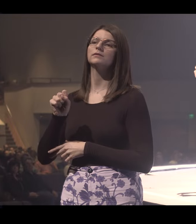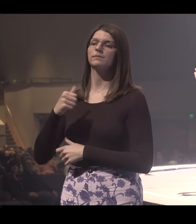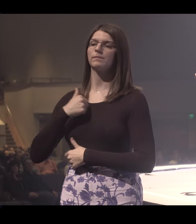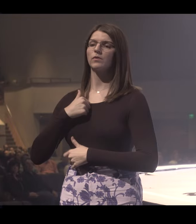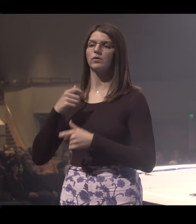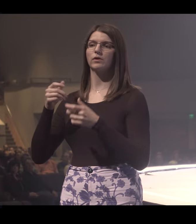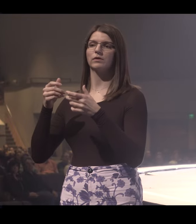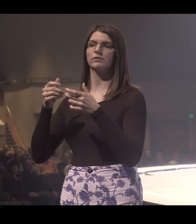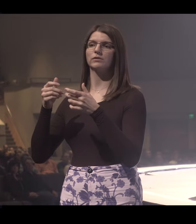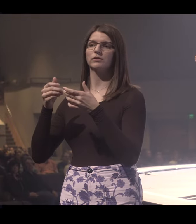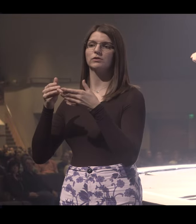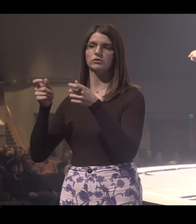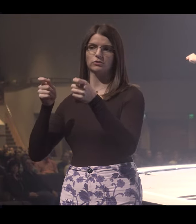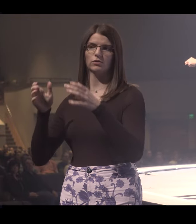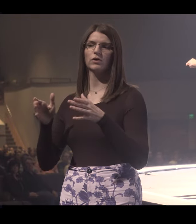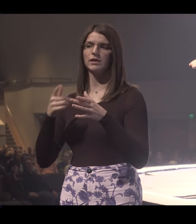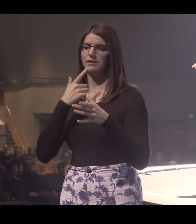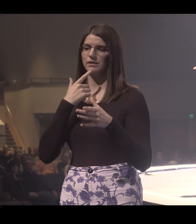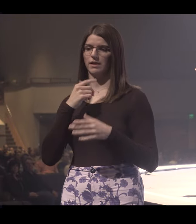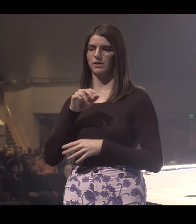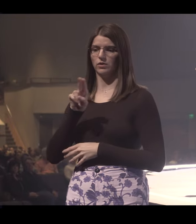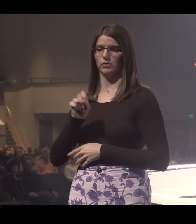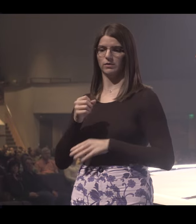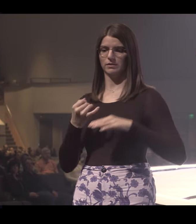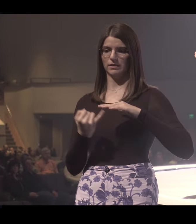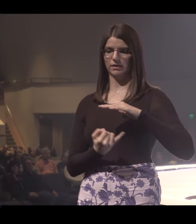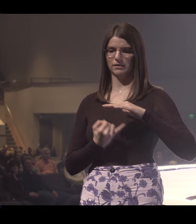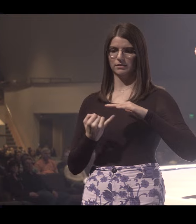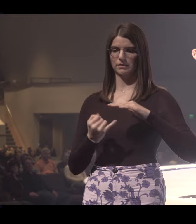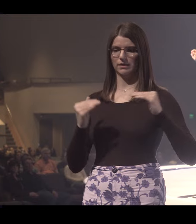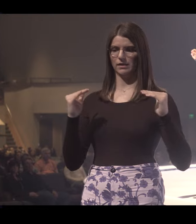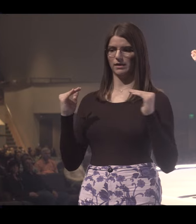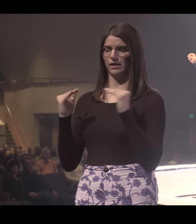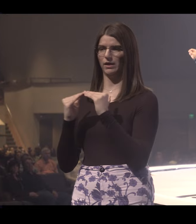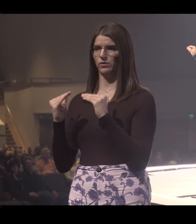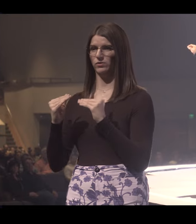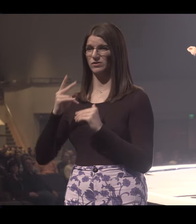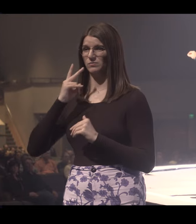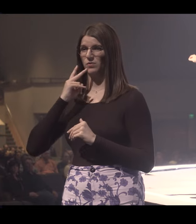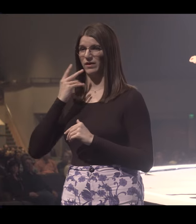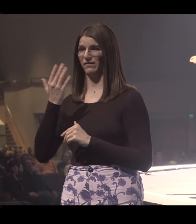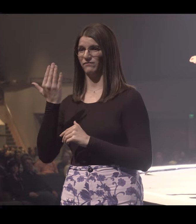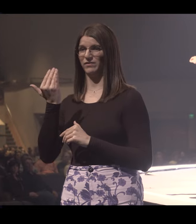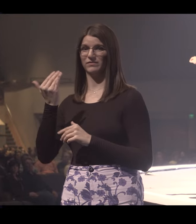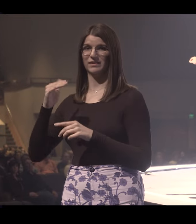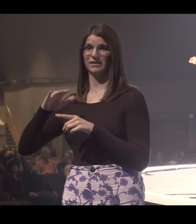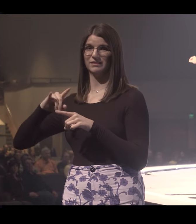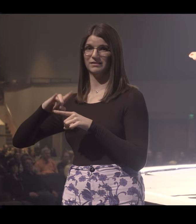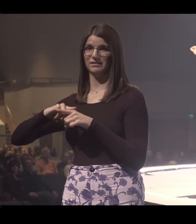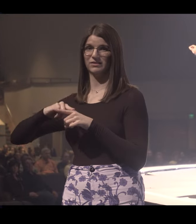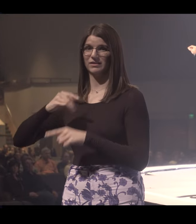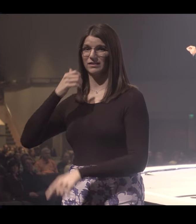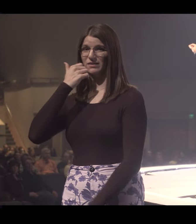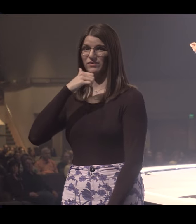our loneliness and isolation is the equivalent nowadays to smoking 15 cigarettes a day.